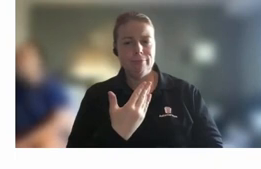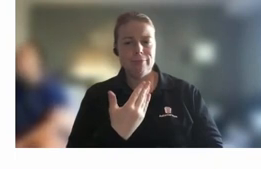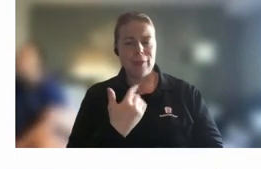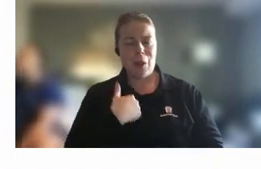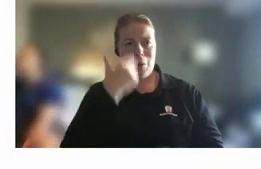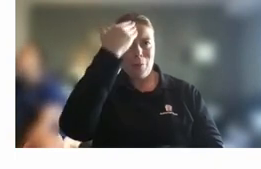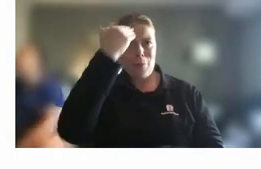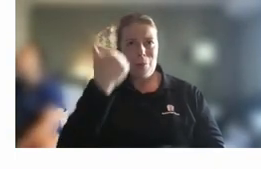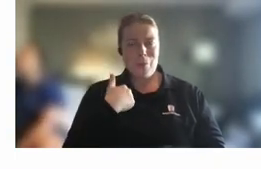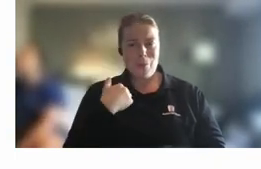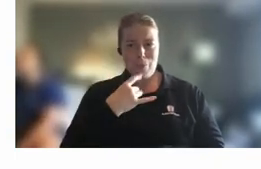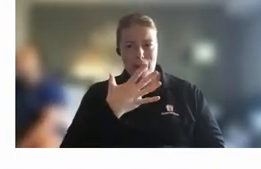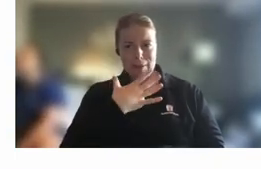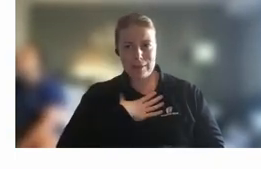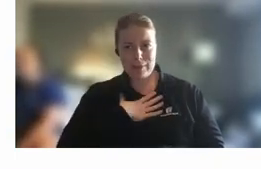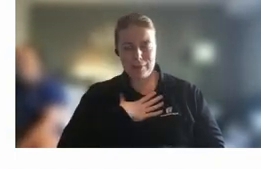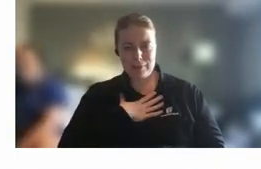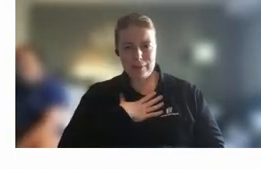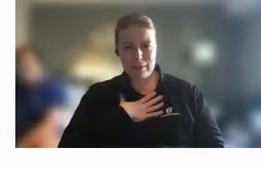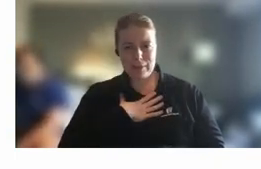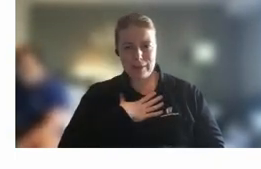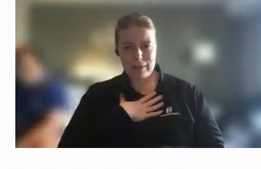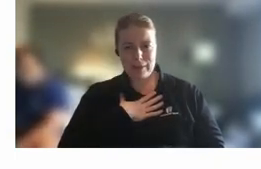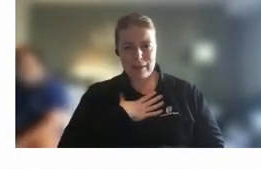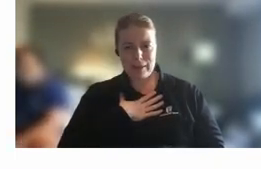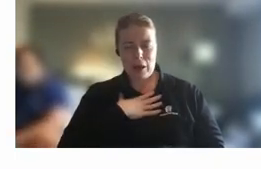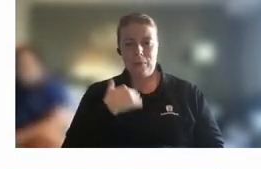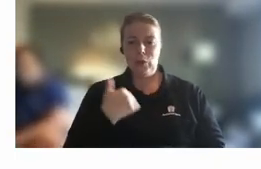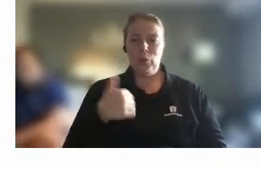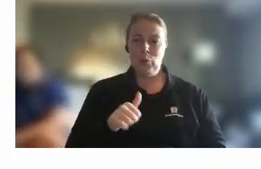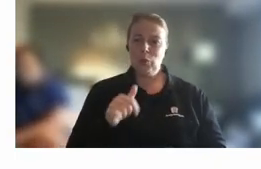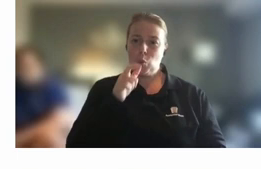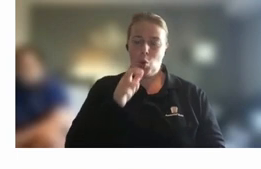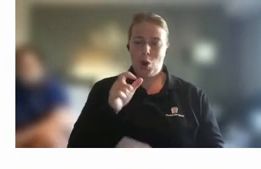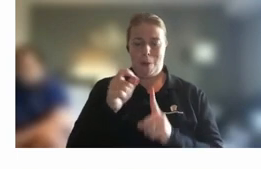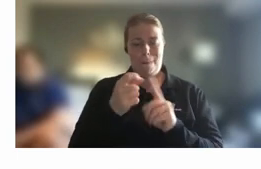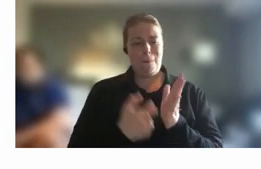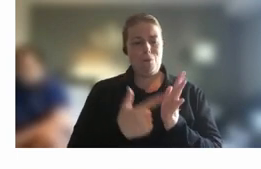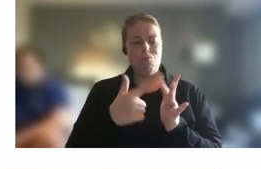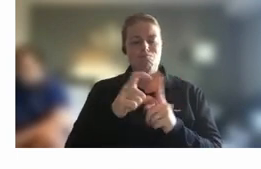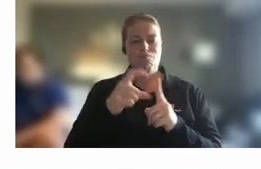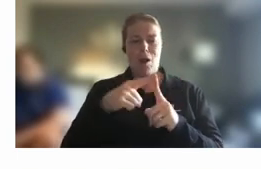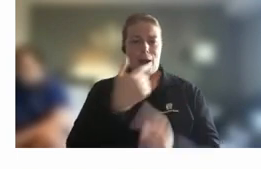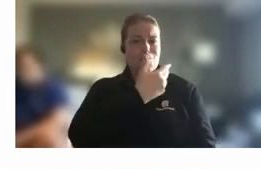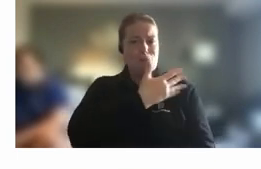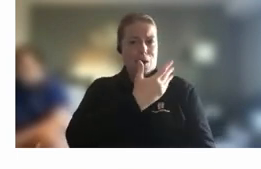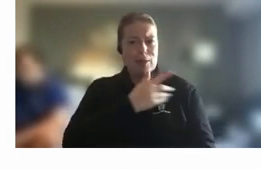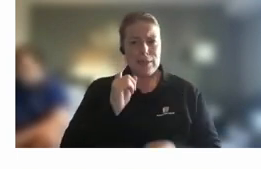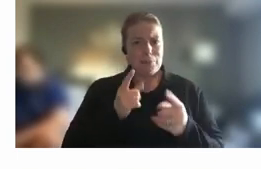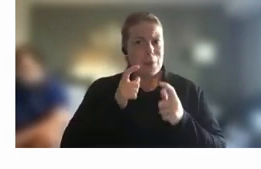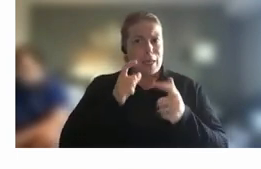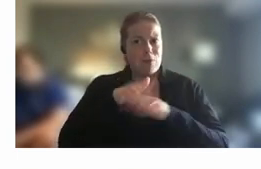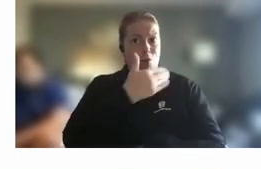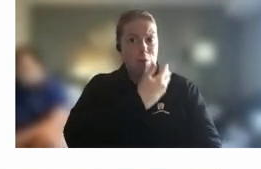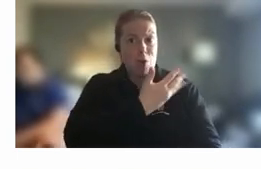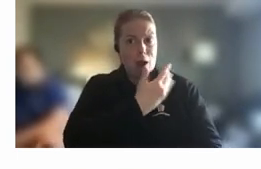of um i'm going to use the word pride sometimes you have to be careful about being proud but the pride that